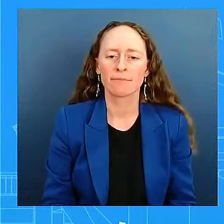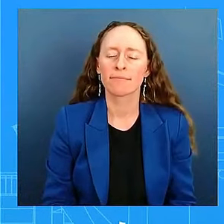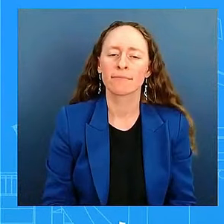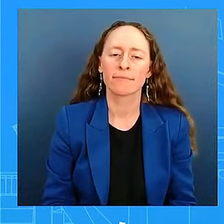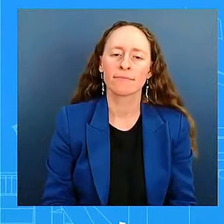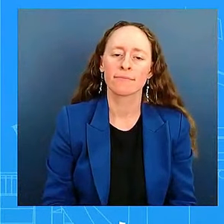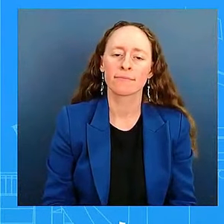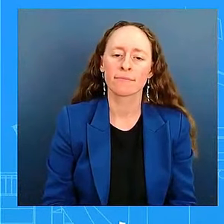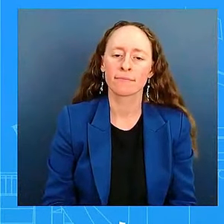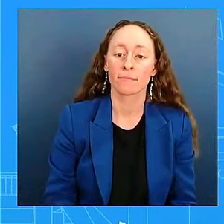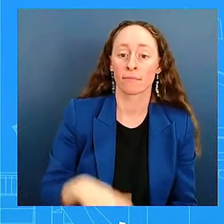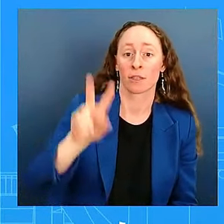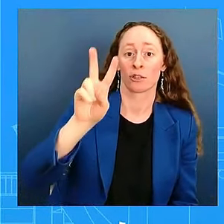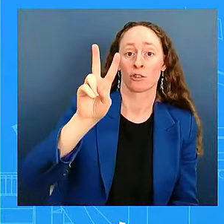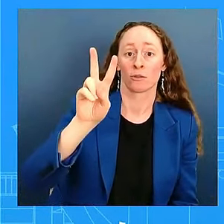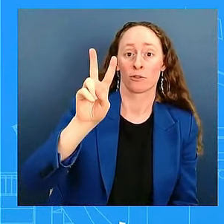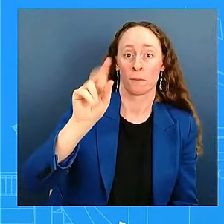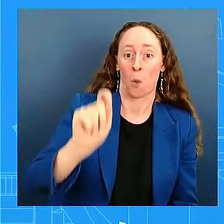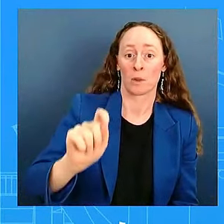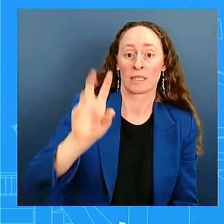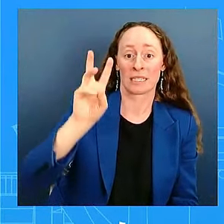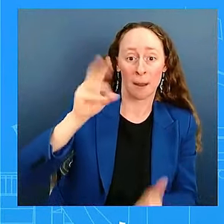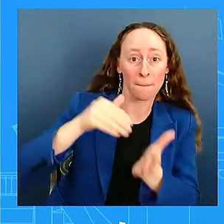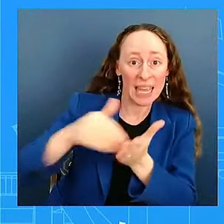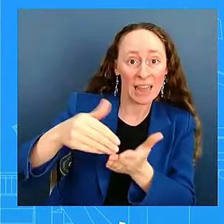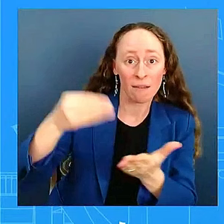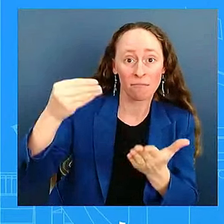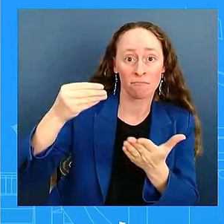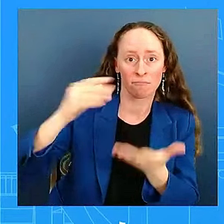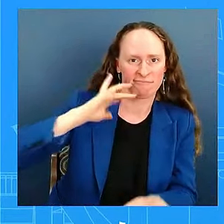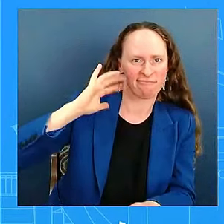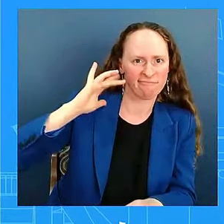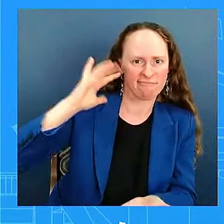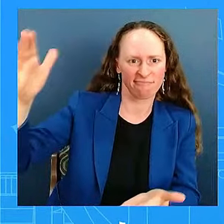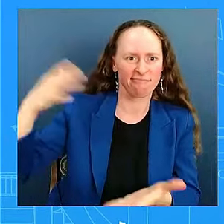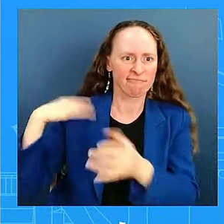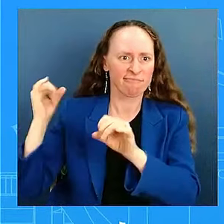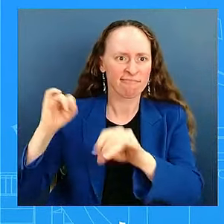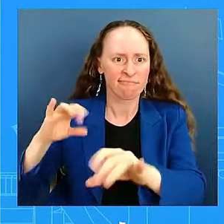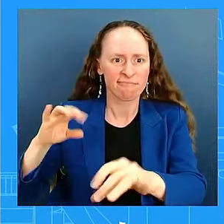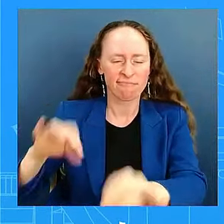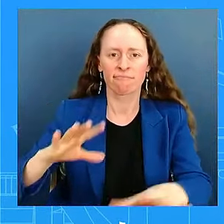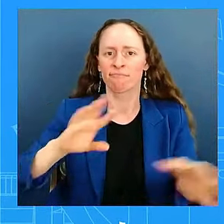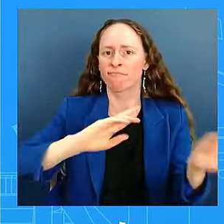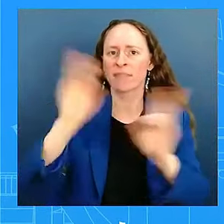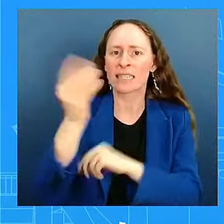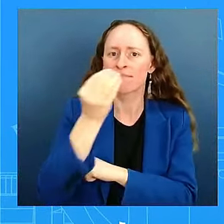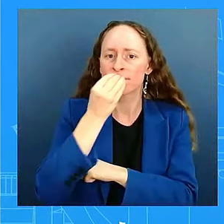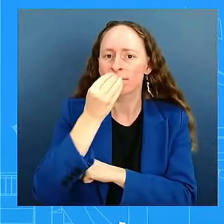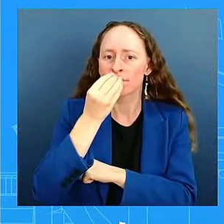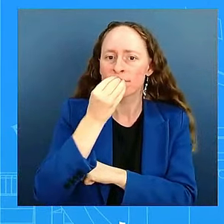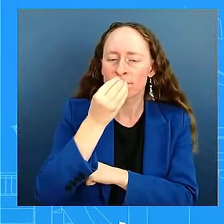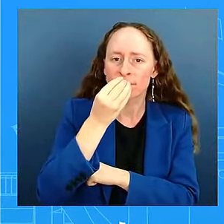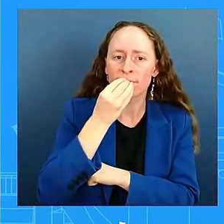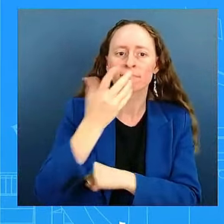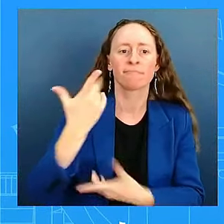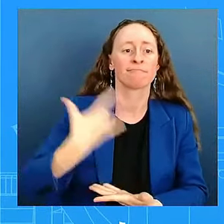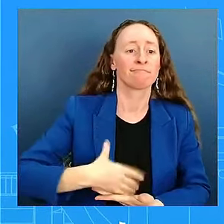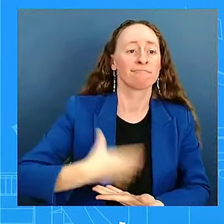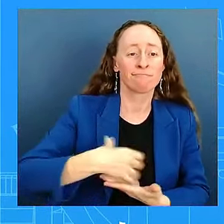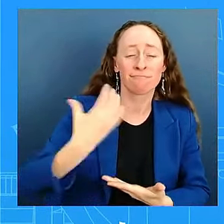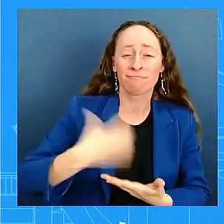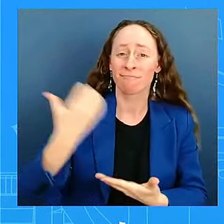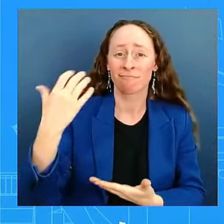ready-to-eat meals and more than 1 million liters of water. At its